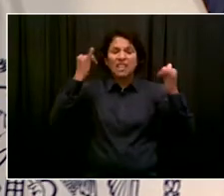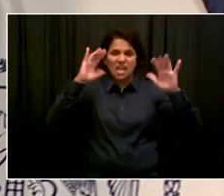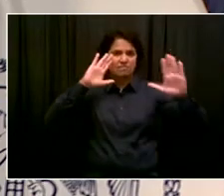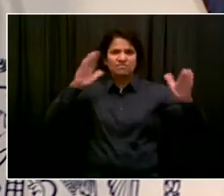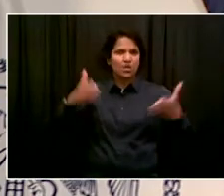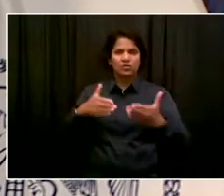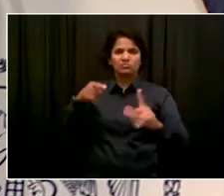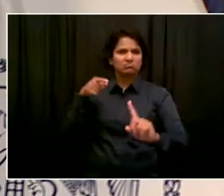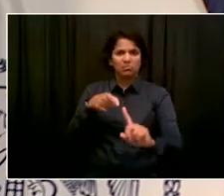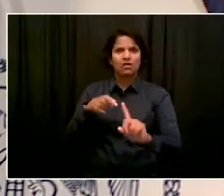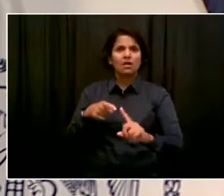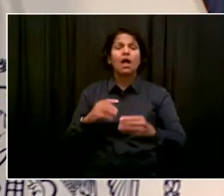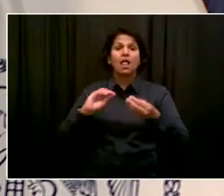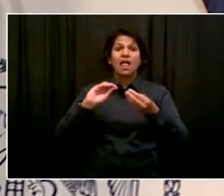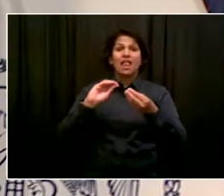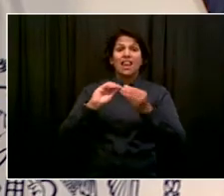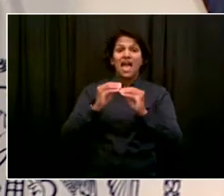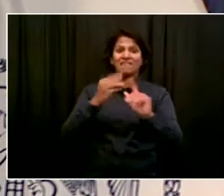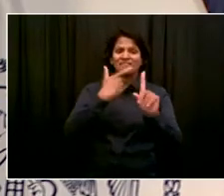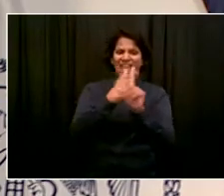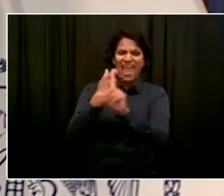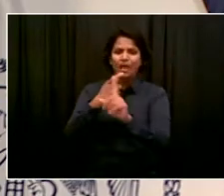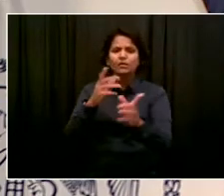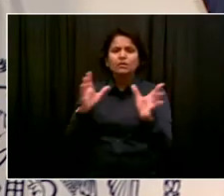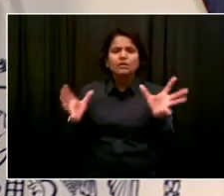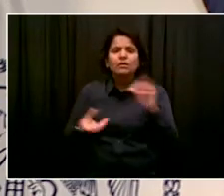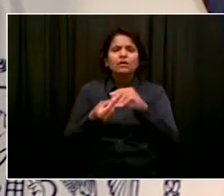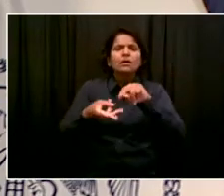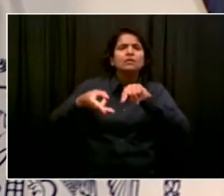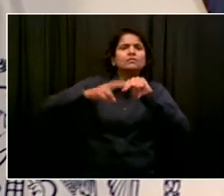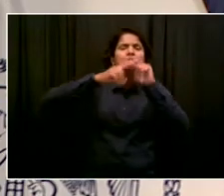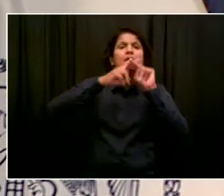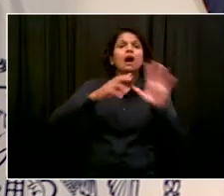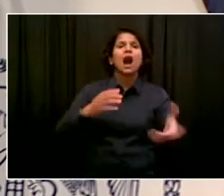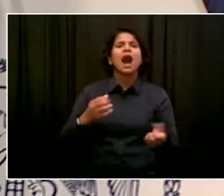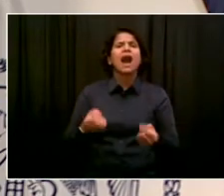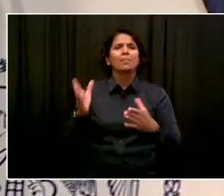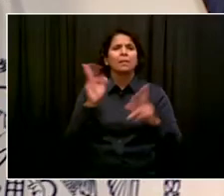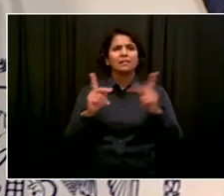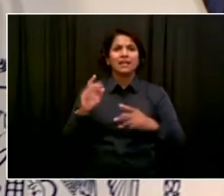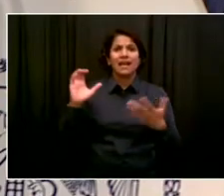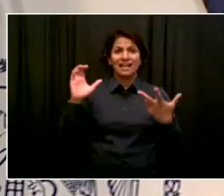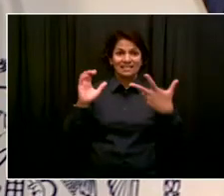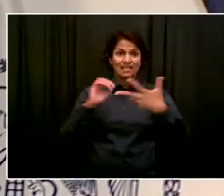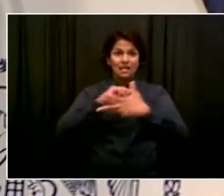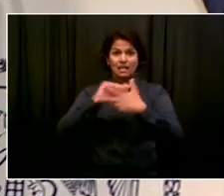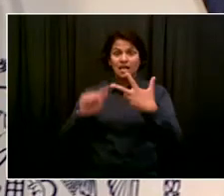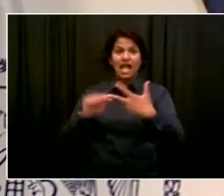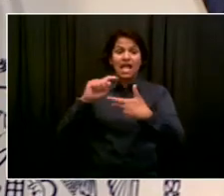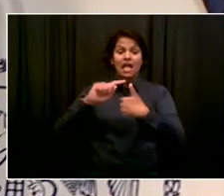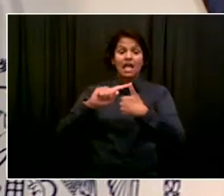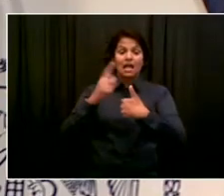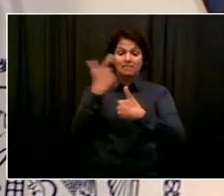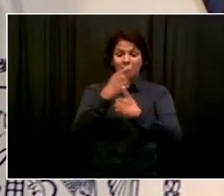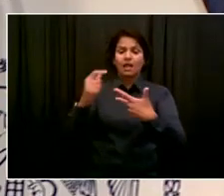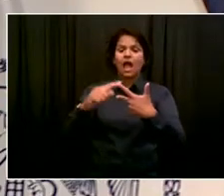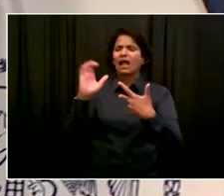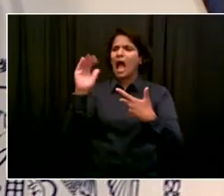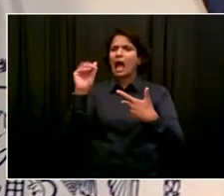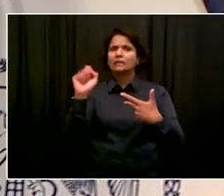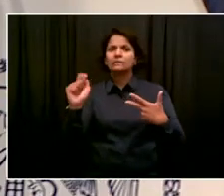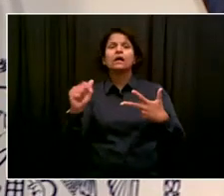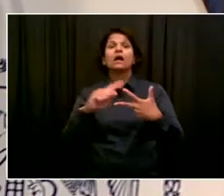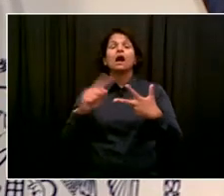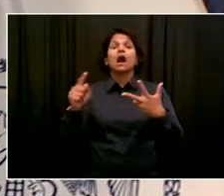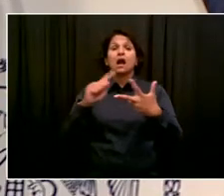case numbers, and the hospitalization rate. What is also less valuable now is the positivity level for a variety of reasons, as I've